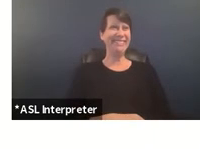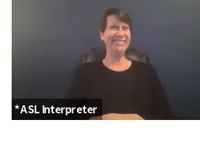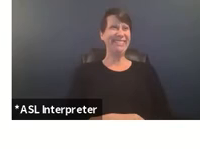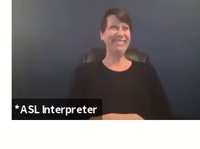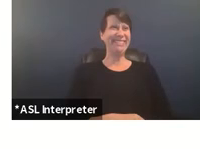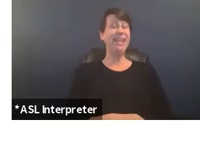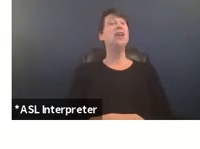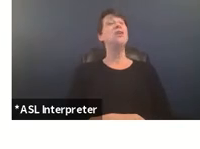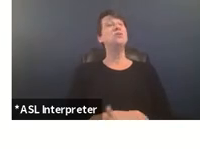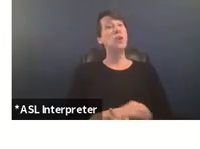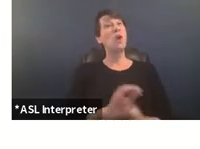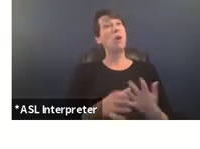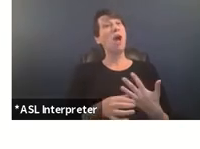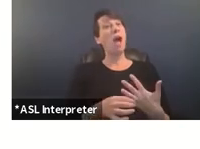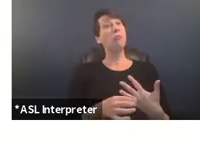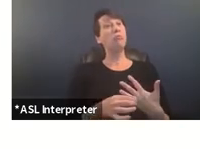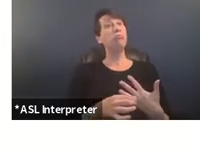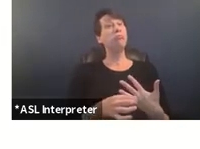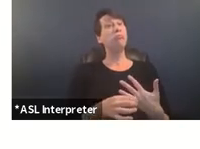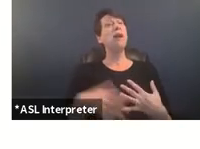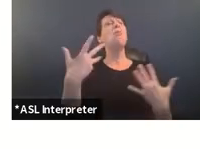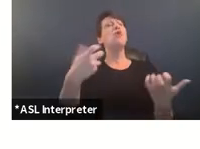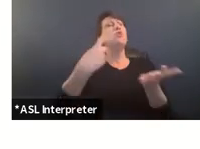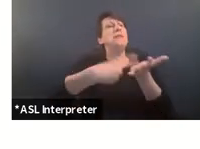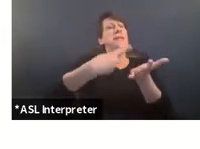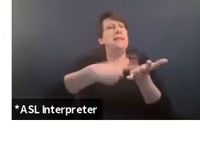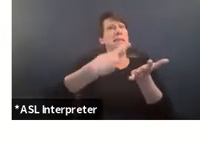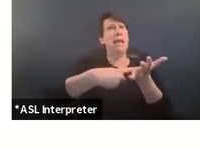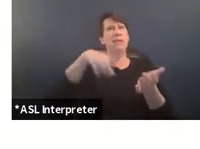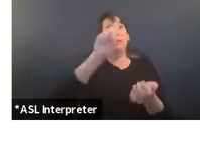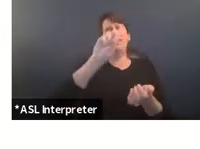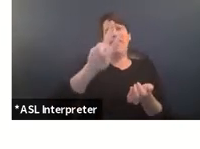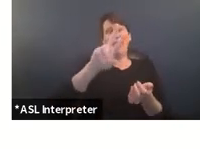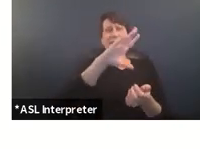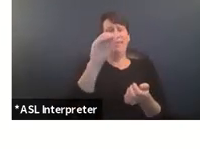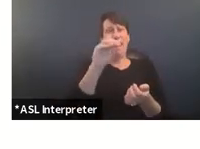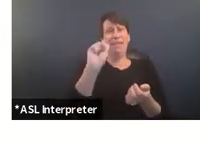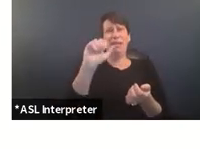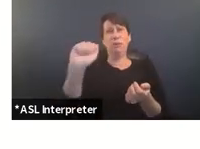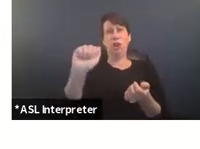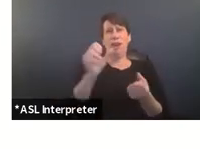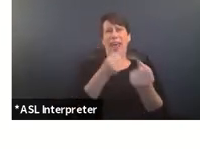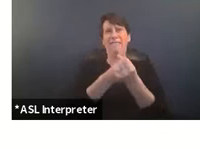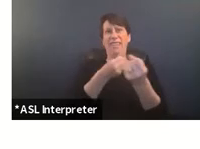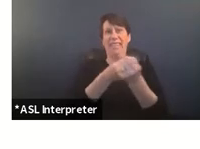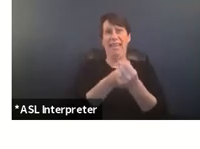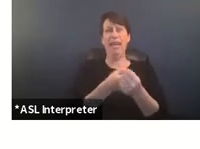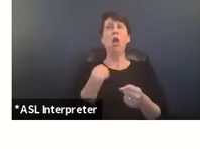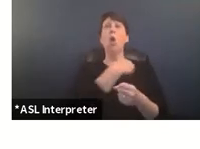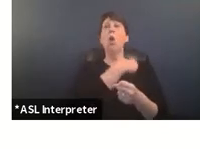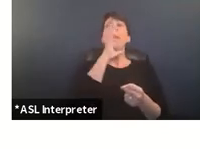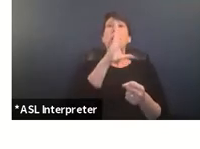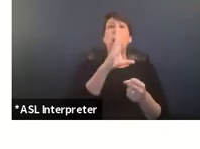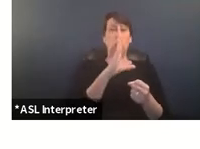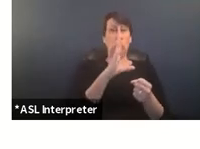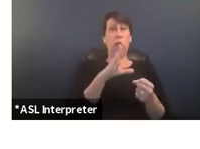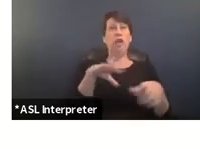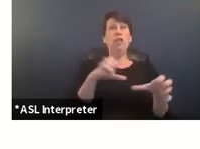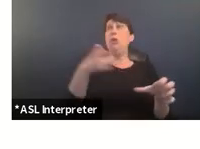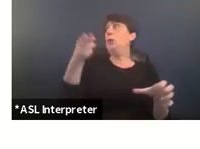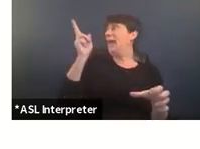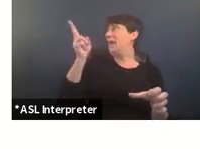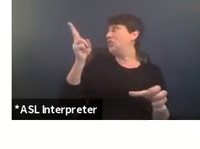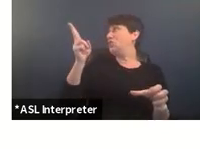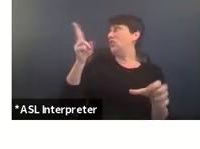um so um i want to talk a little bit about domestic violence and sexual assault advocacy we're going to take a quick little history ride